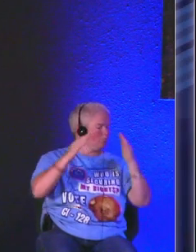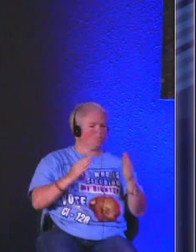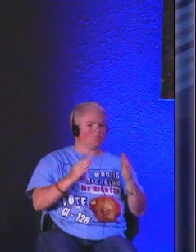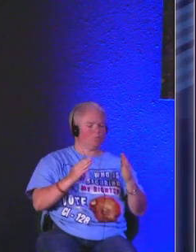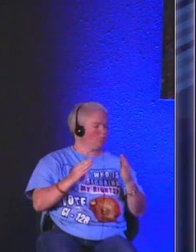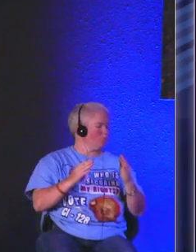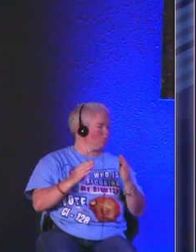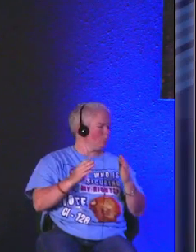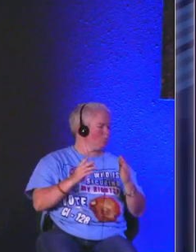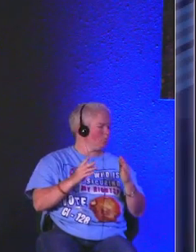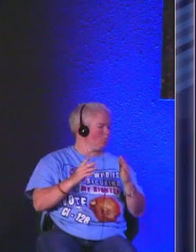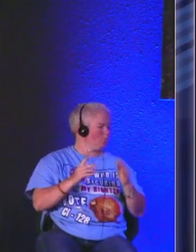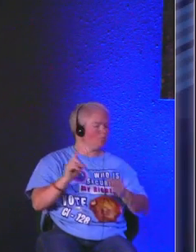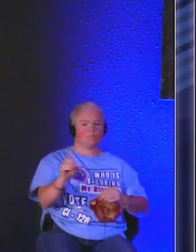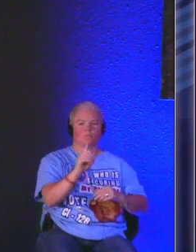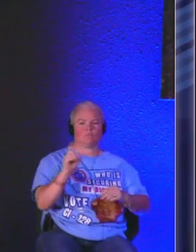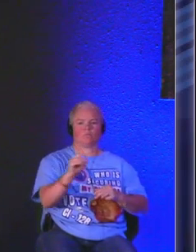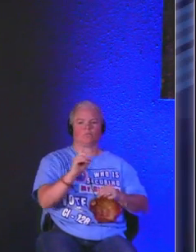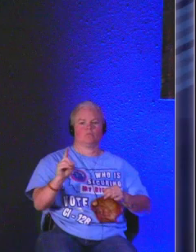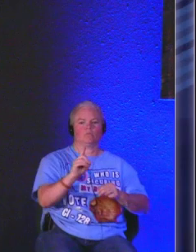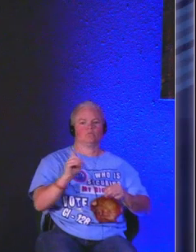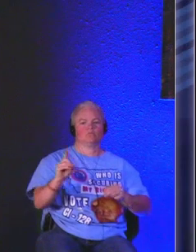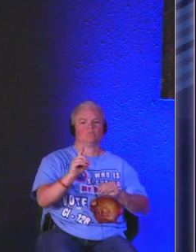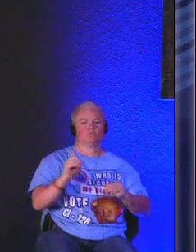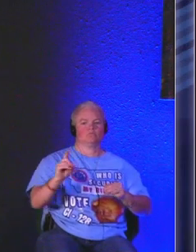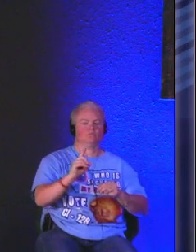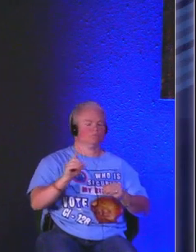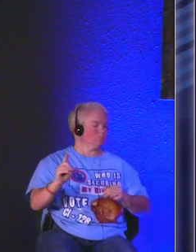house of the Lord forever